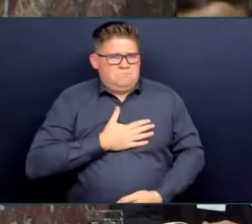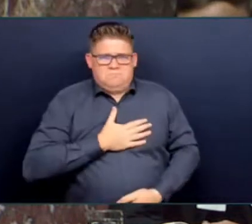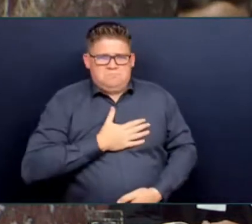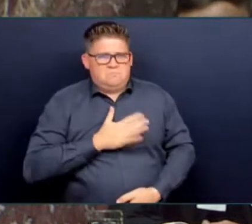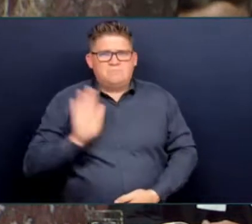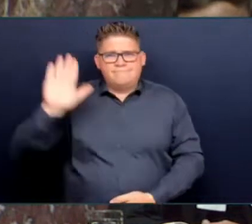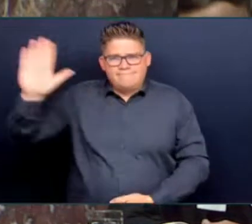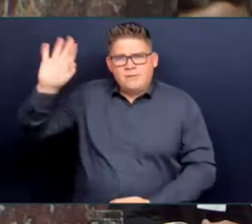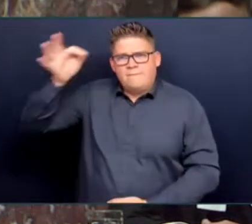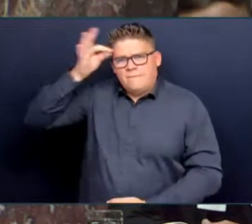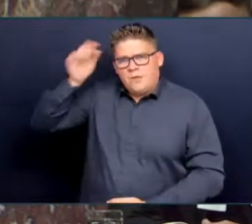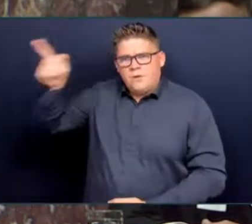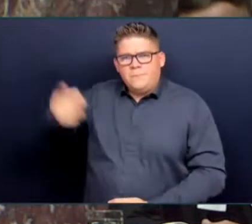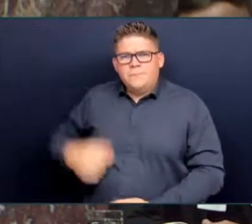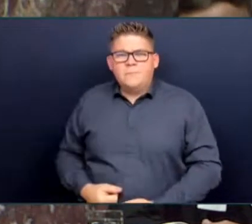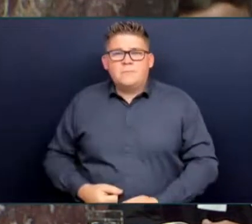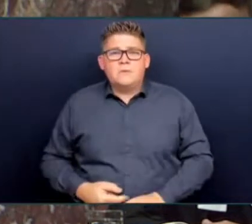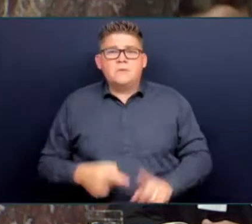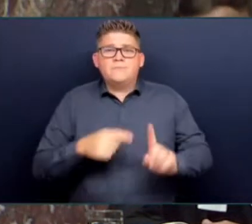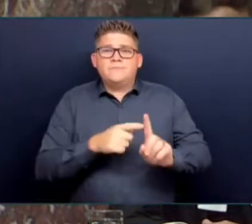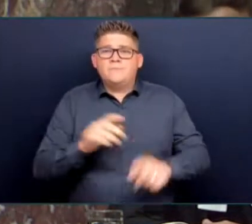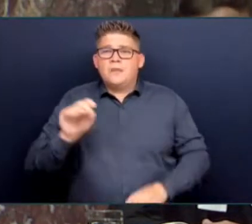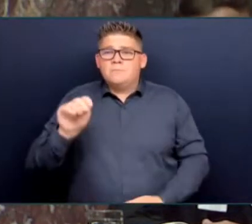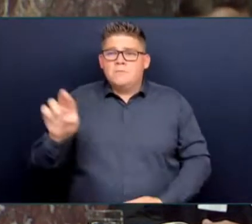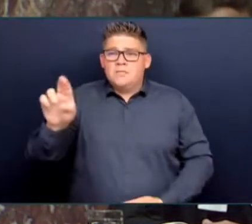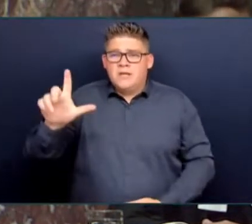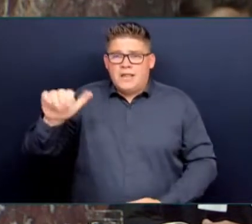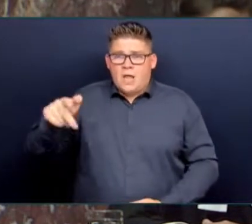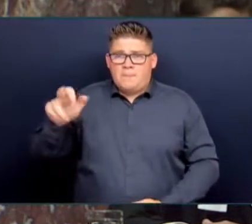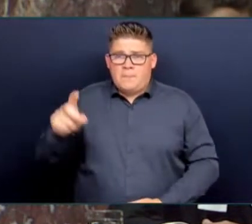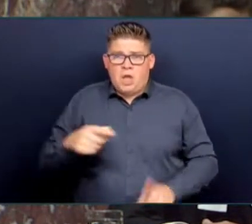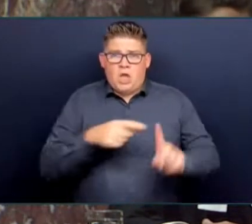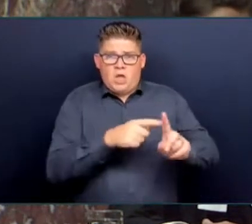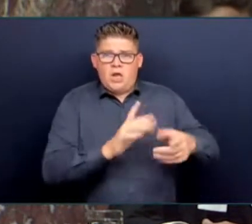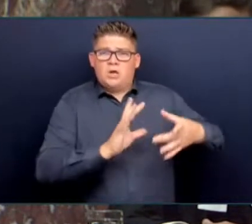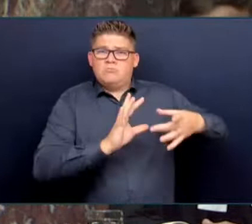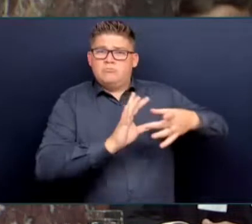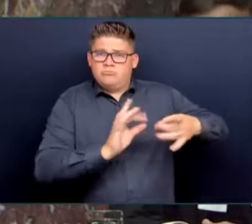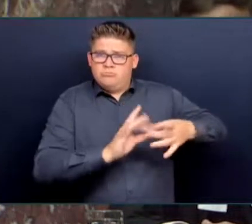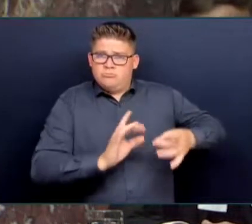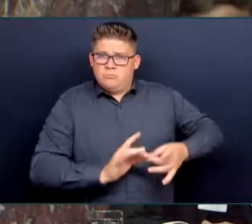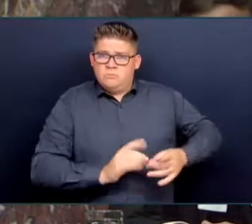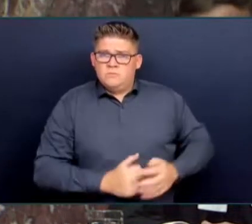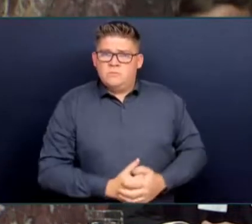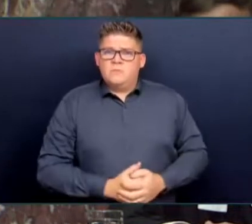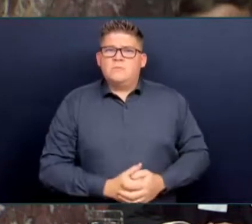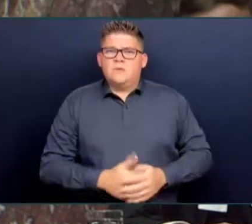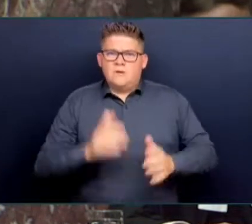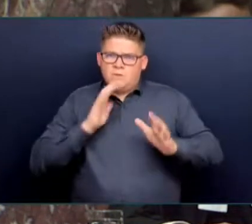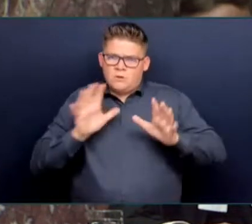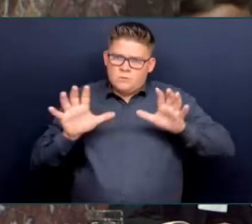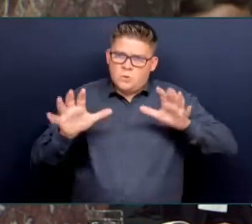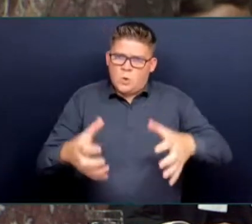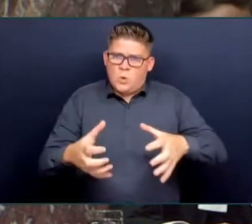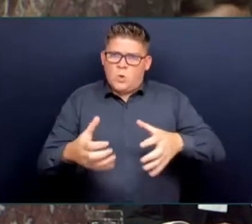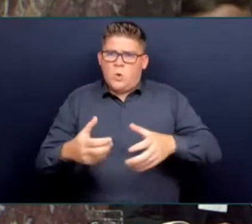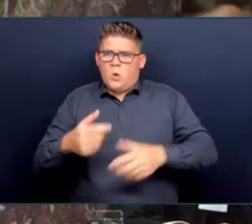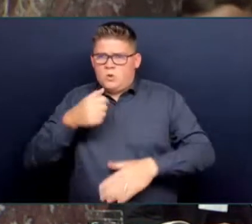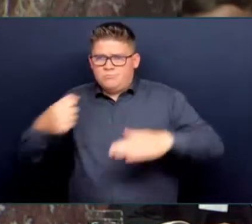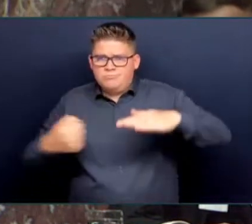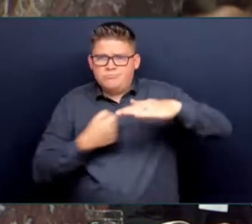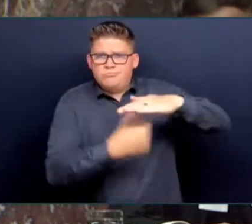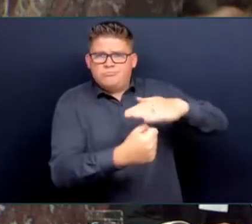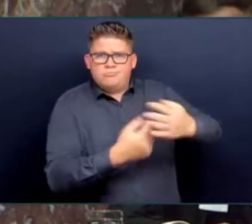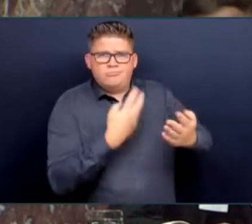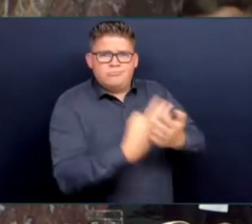populations, not specific to people who'd committed repeat violent offences. More recent Statistics Canada data,